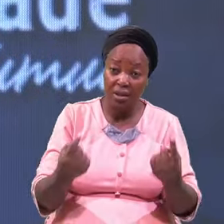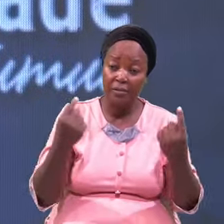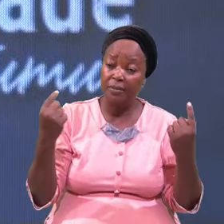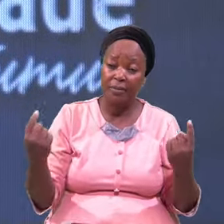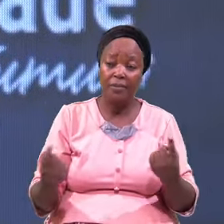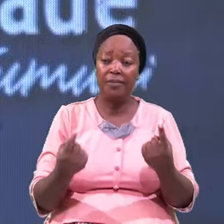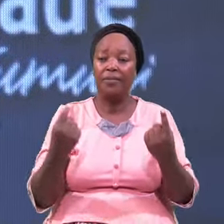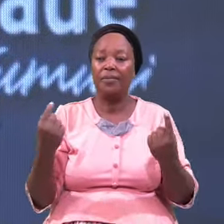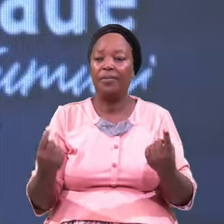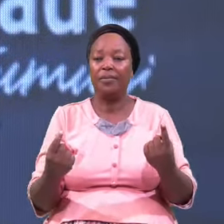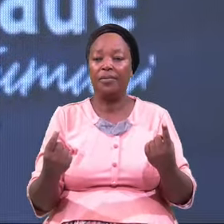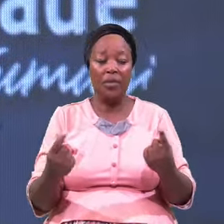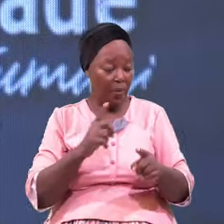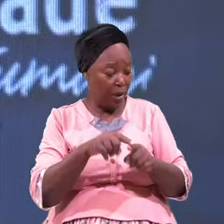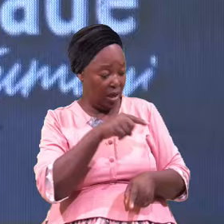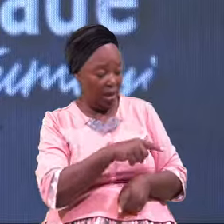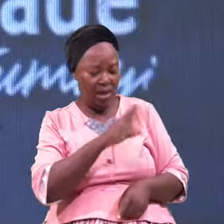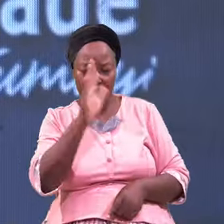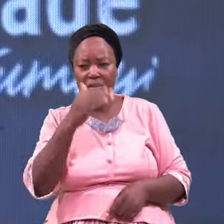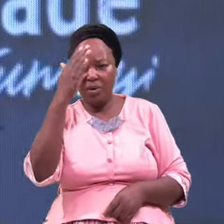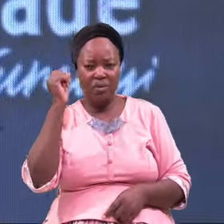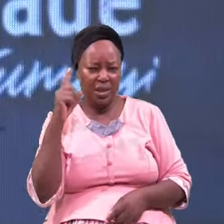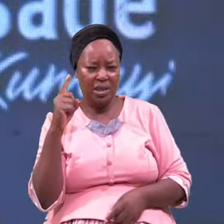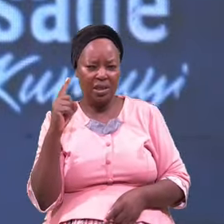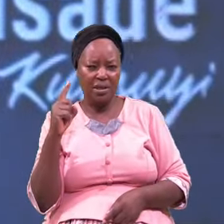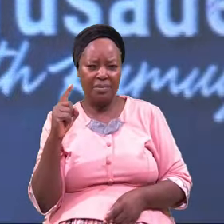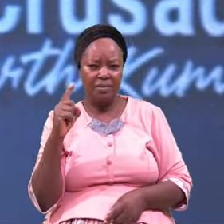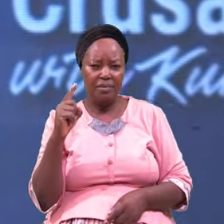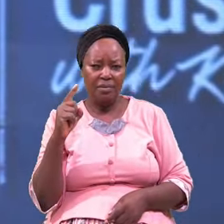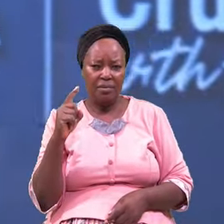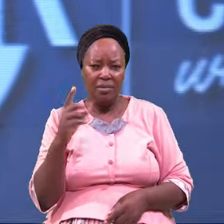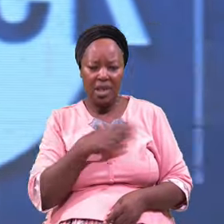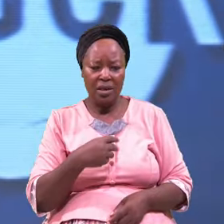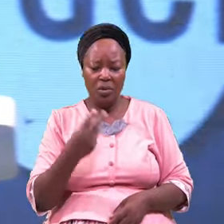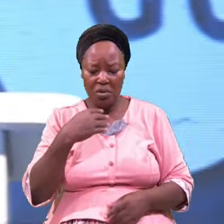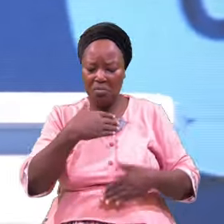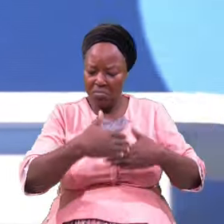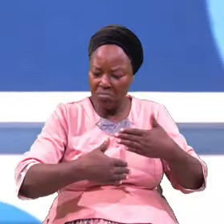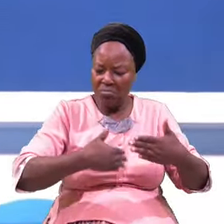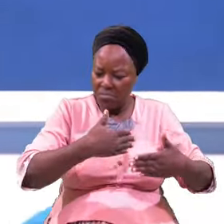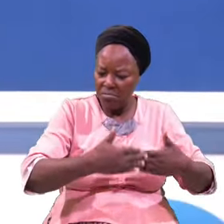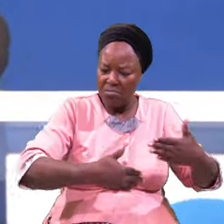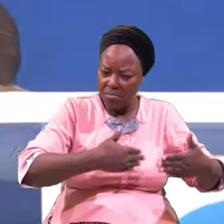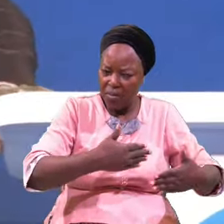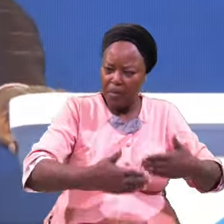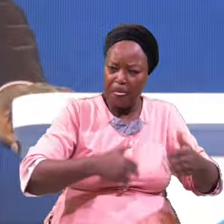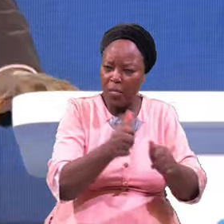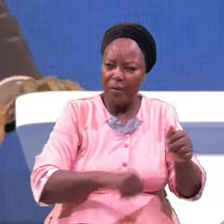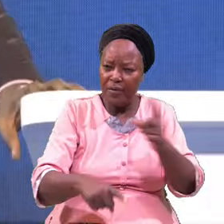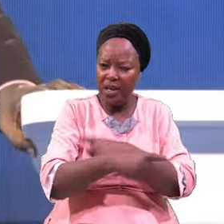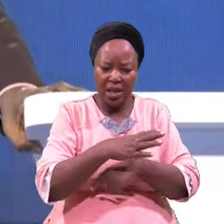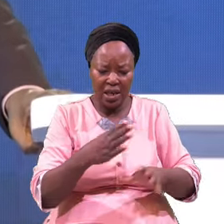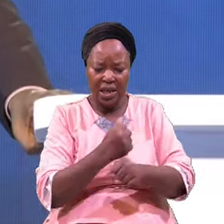But He Did Not Understand And Was Going On And On Every Day Was Getting